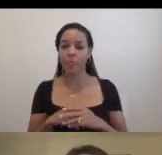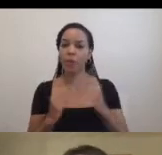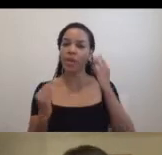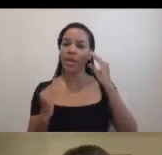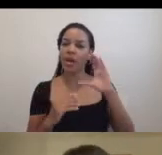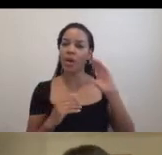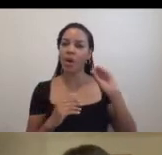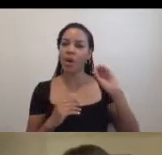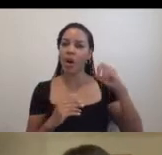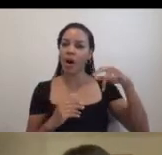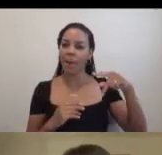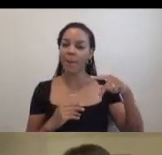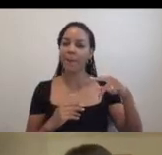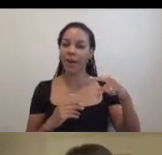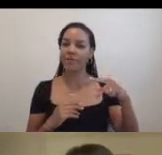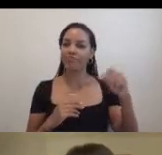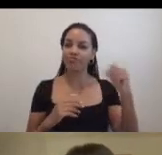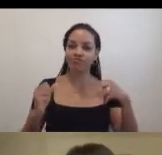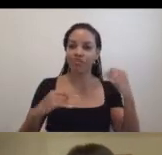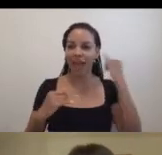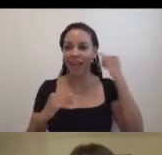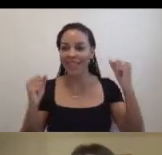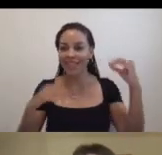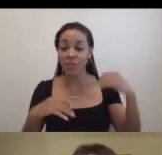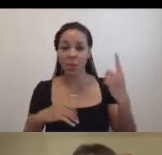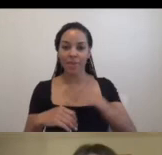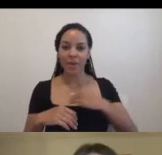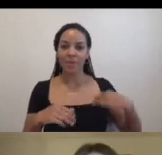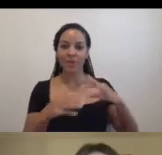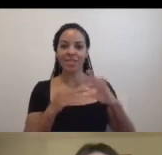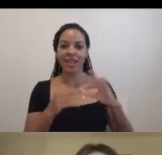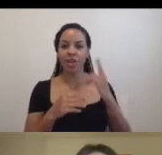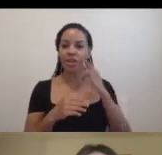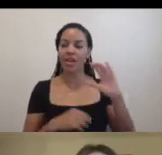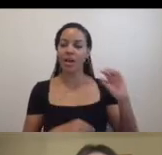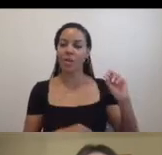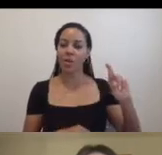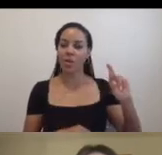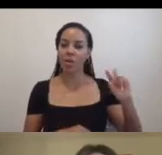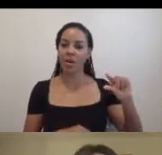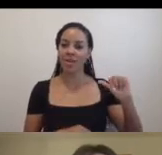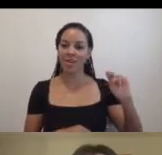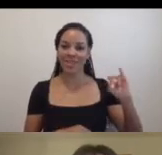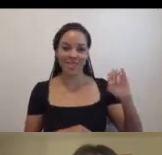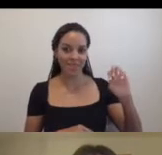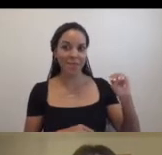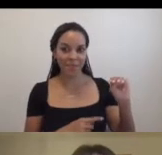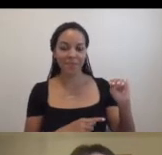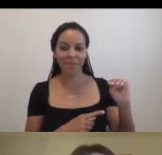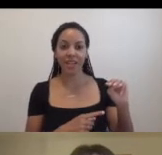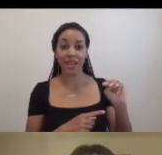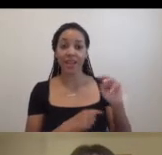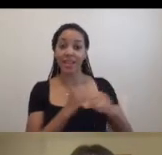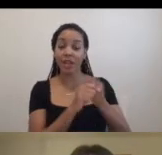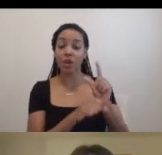a power institution, or as one member remarked, an organism. In 2015, Rethinking